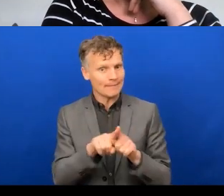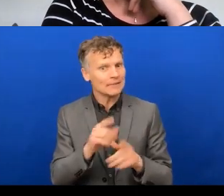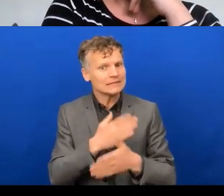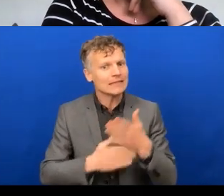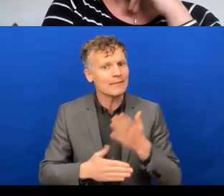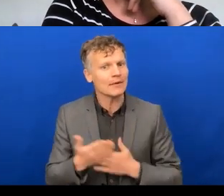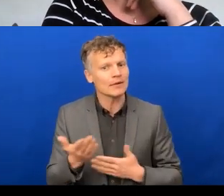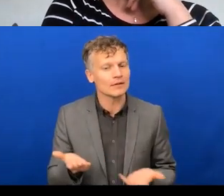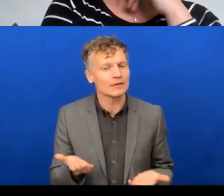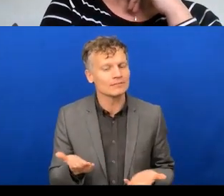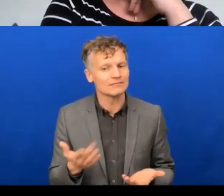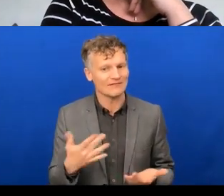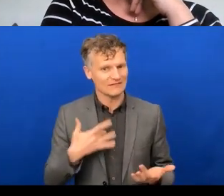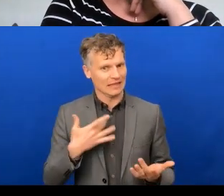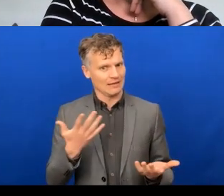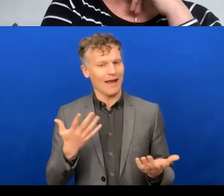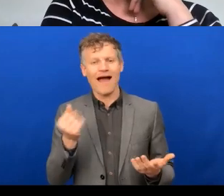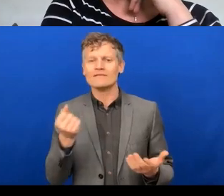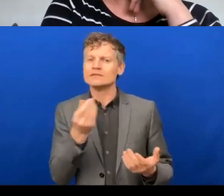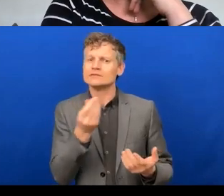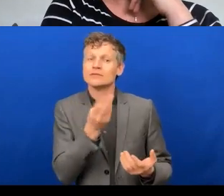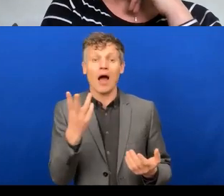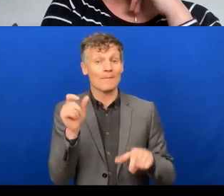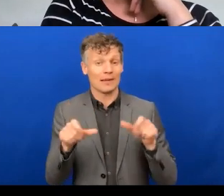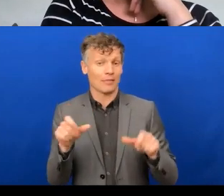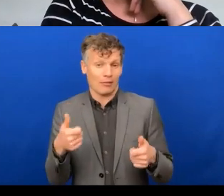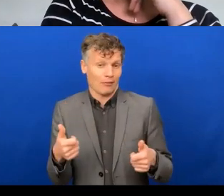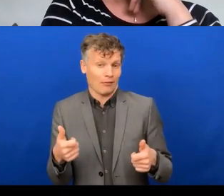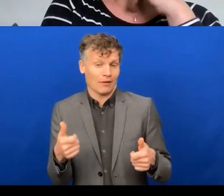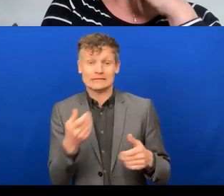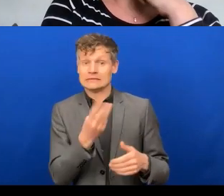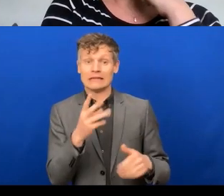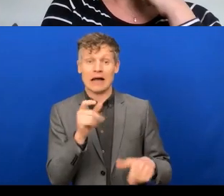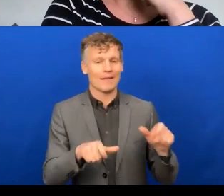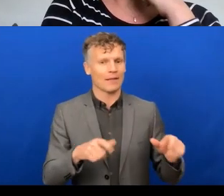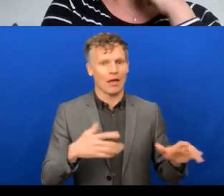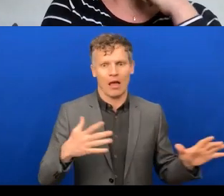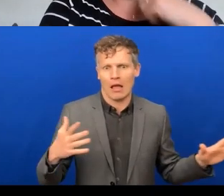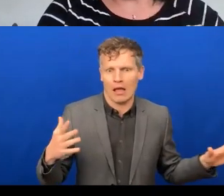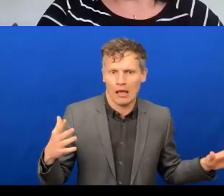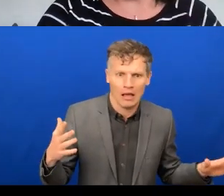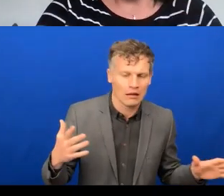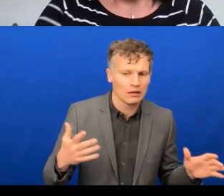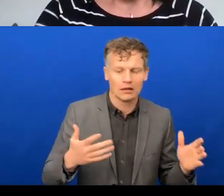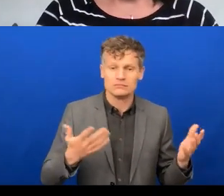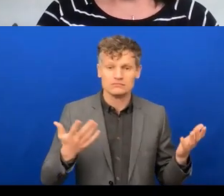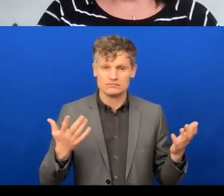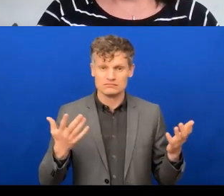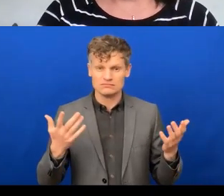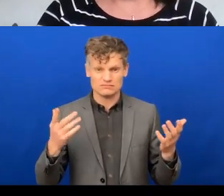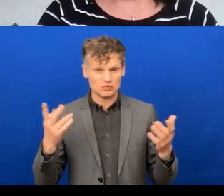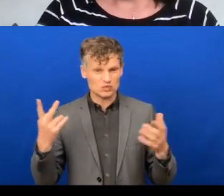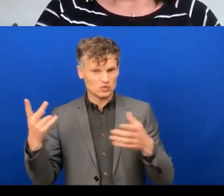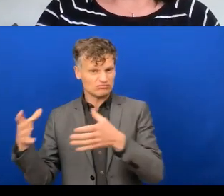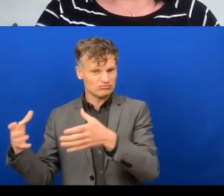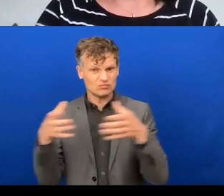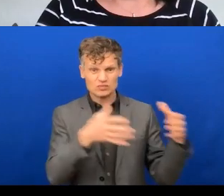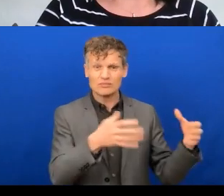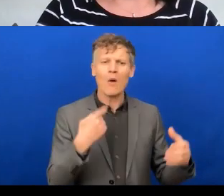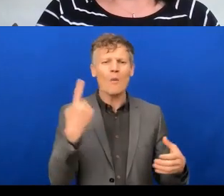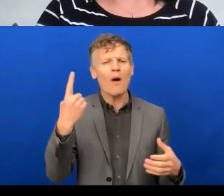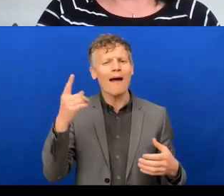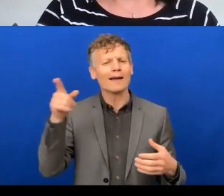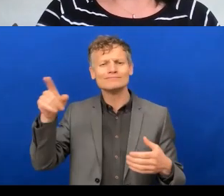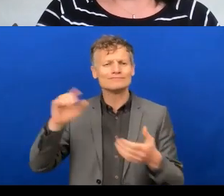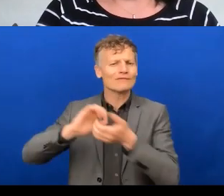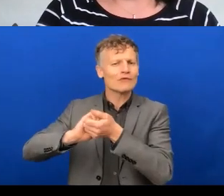in this. I have a colleague, um, who works, um, in a, in a large tech company. And in that same period, he called me and he said, said, I've